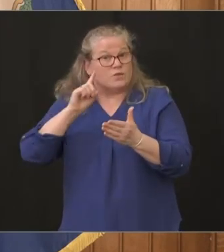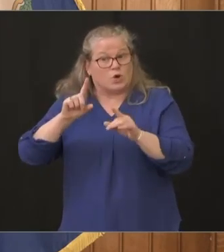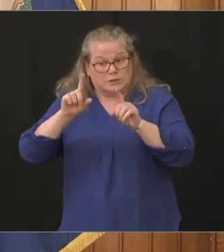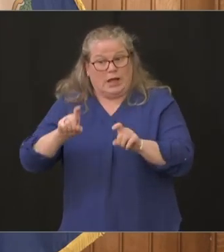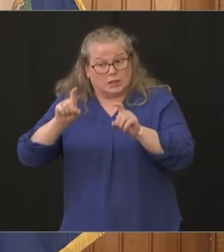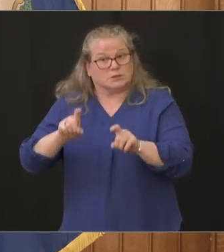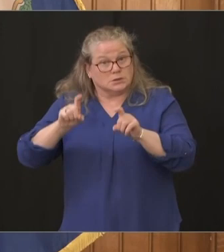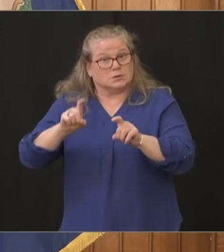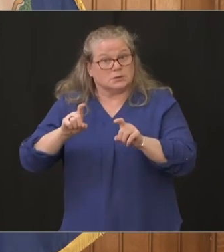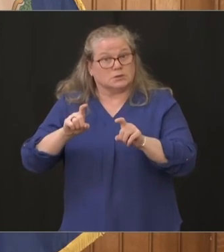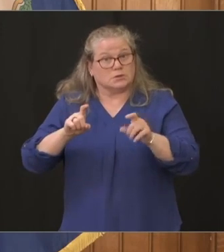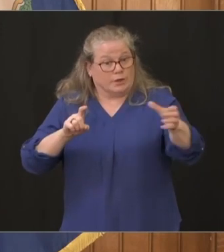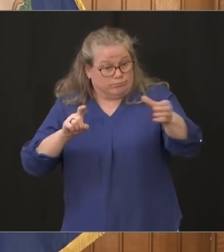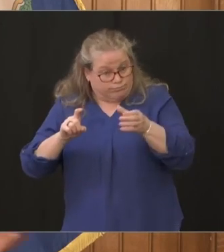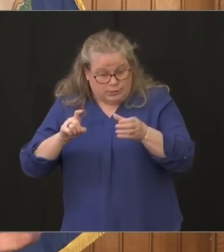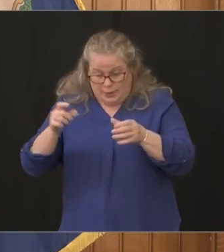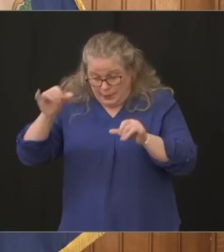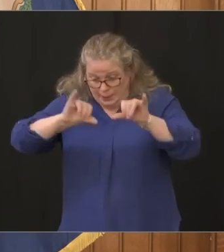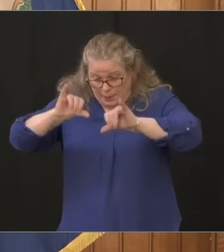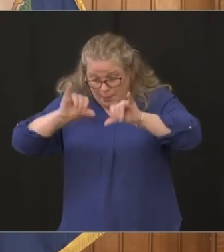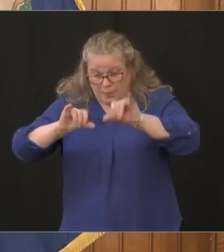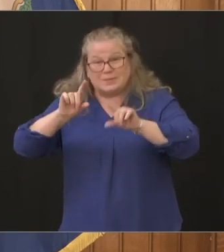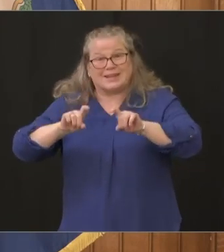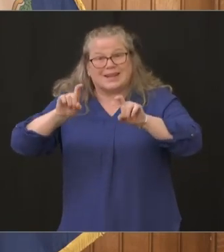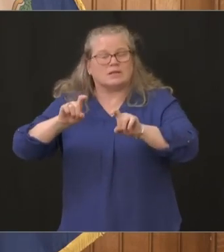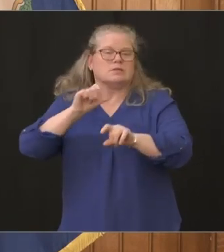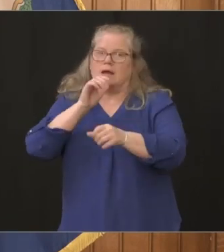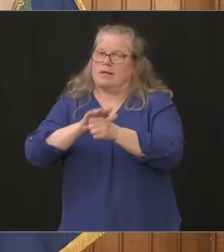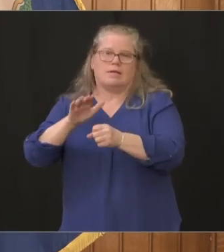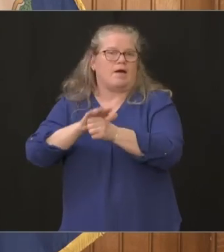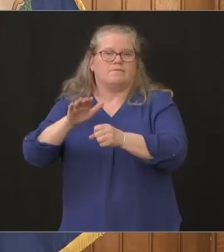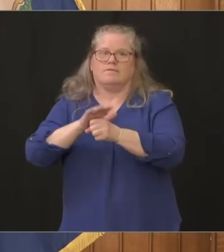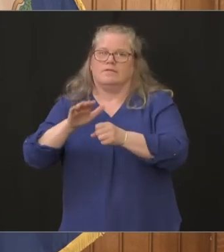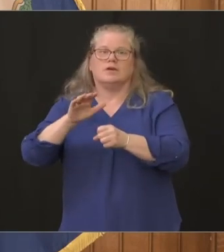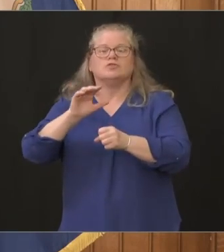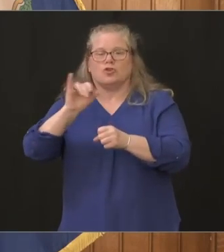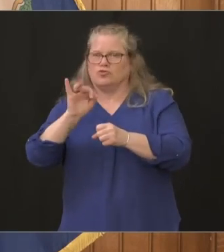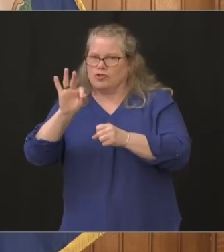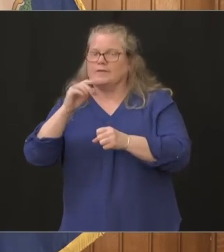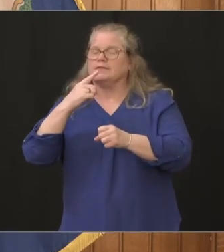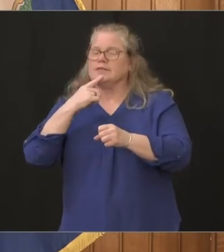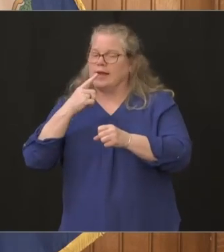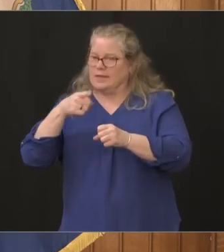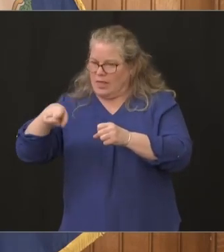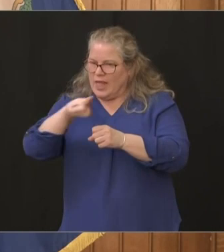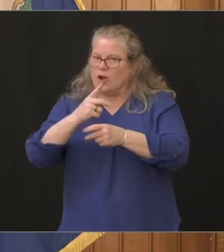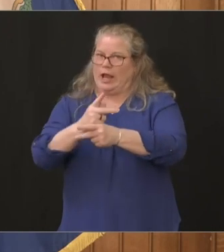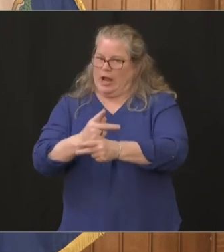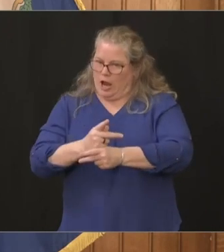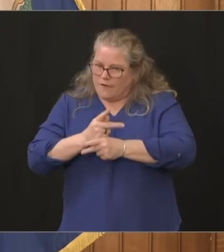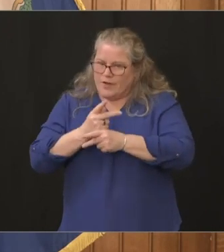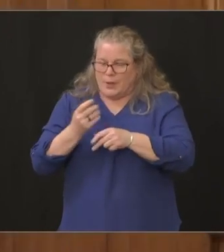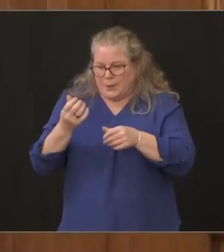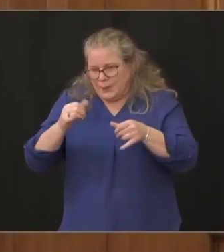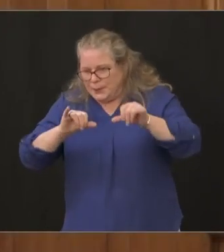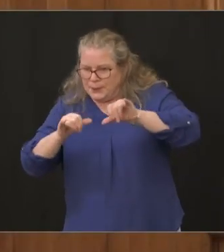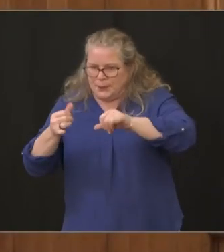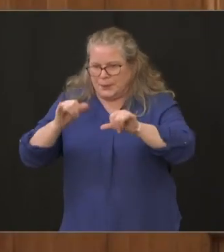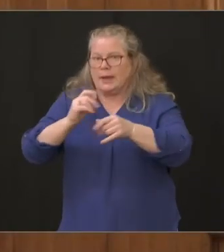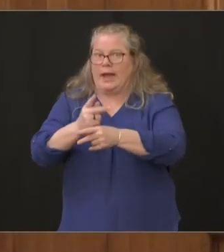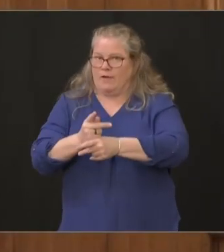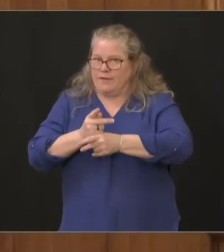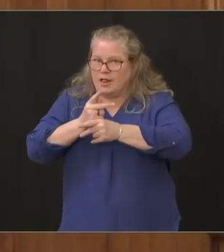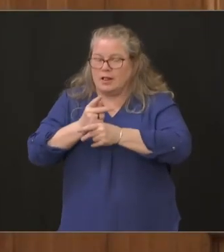testing are still in short supplies so as jeff can tell you be very careful in rationing that yeah we're being very thoughtful uh there's you know